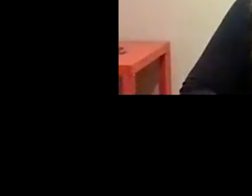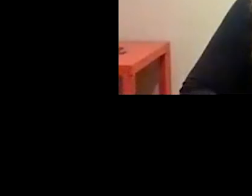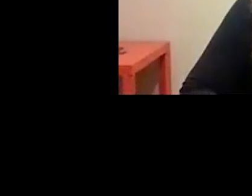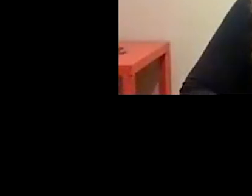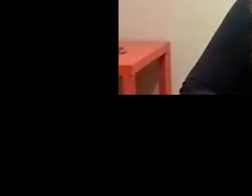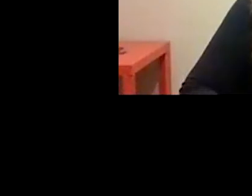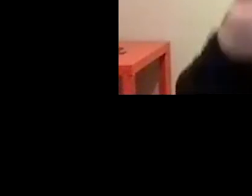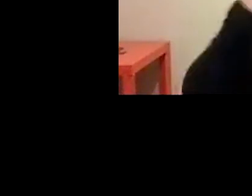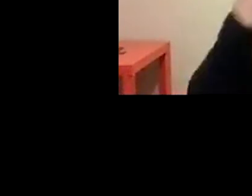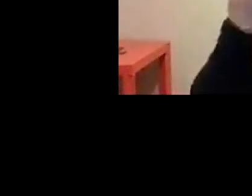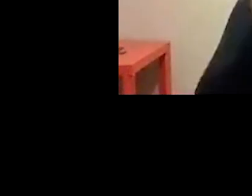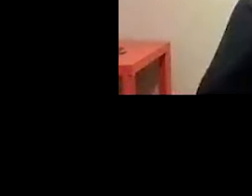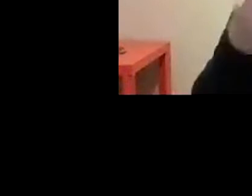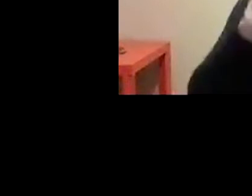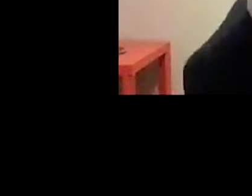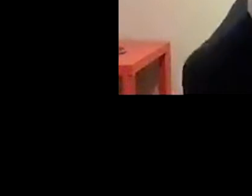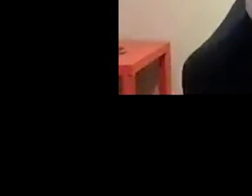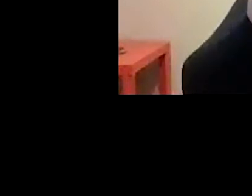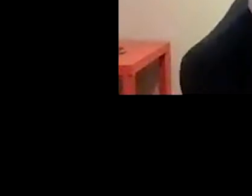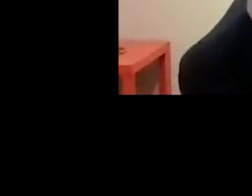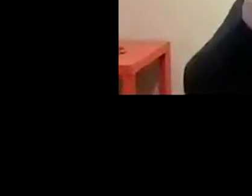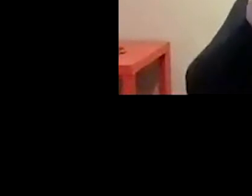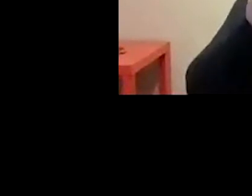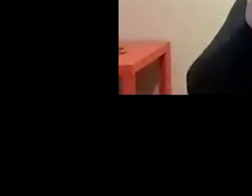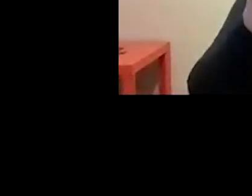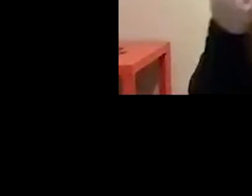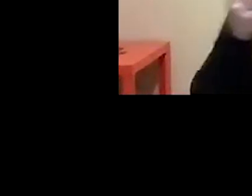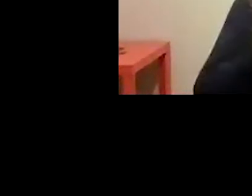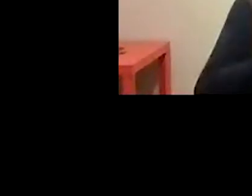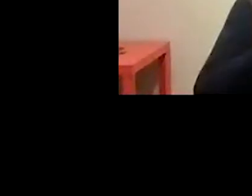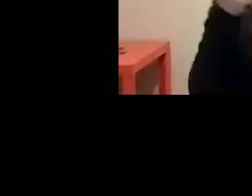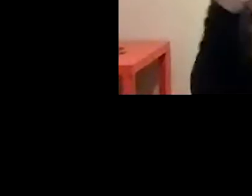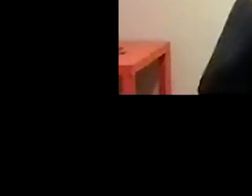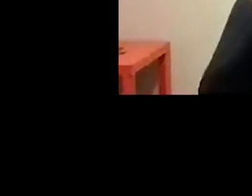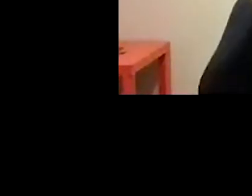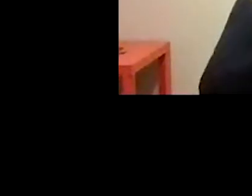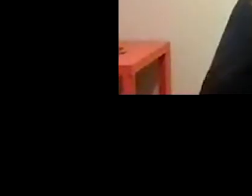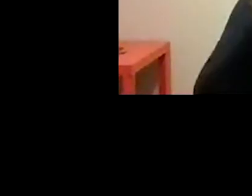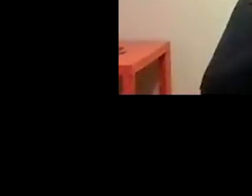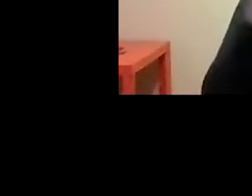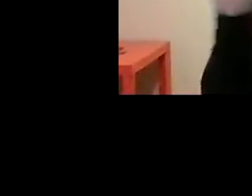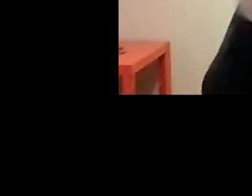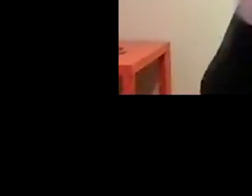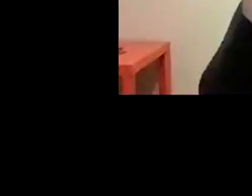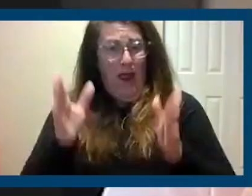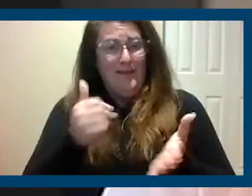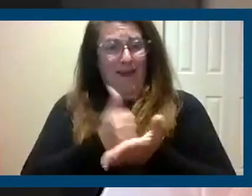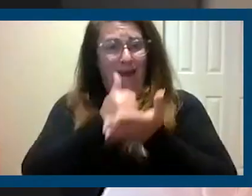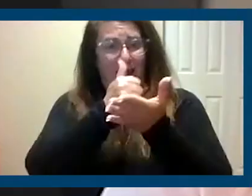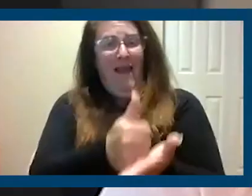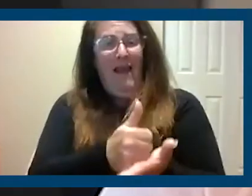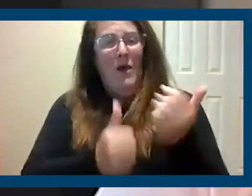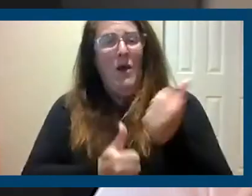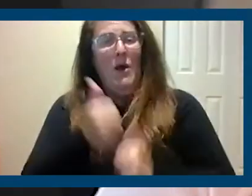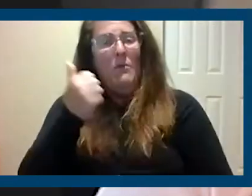Thank you so much, David. So, I mean, I think that's kind of the point, which is that we as Democrats need to be able to help those who are most